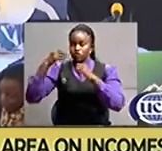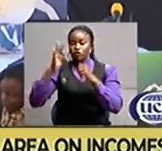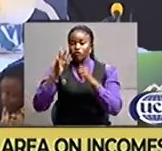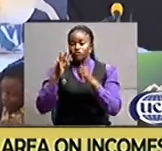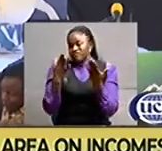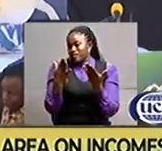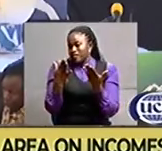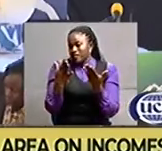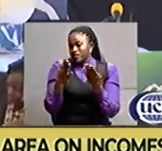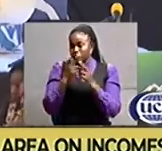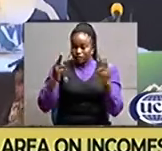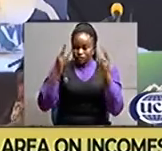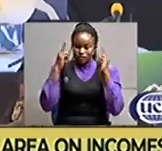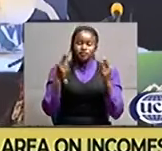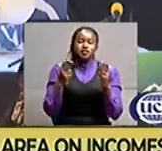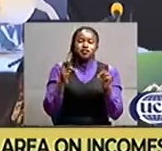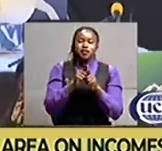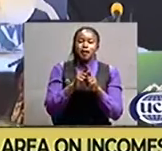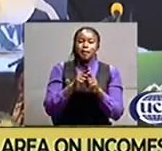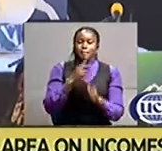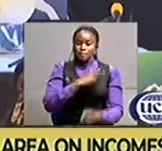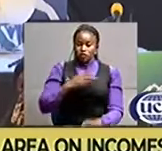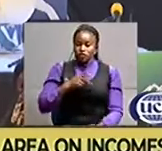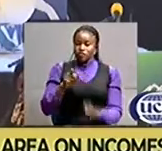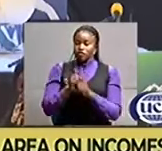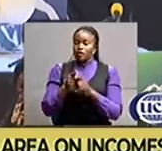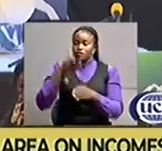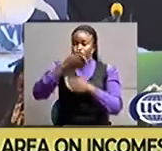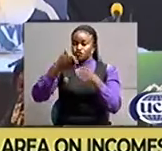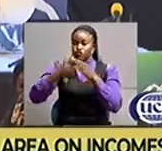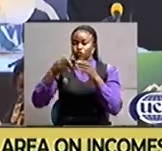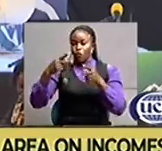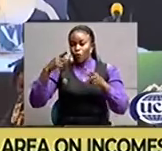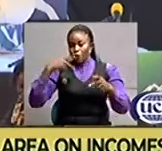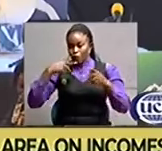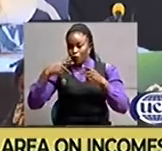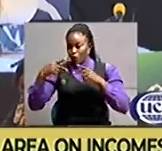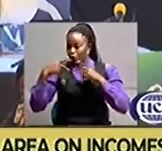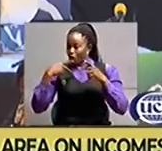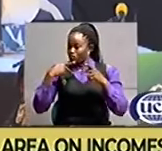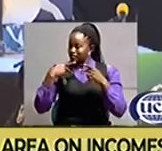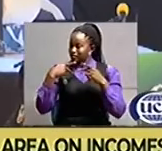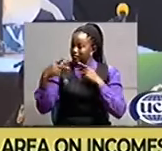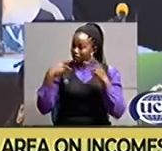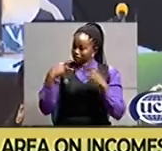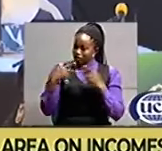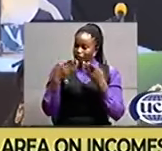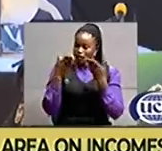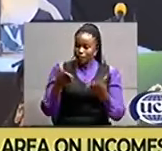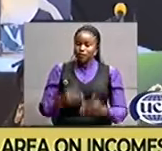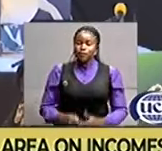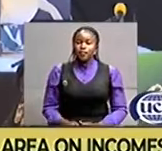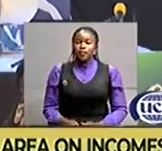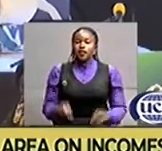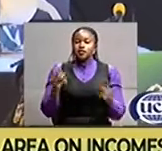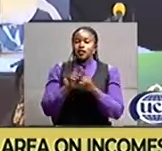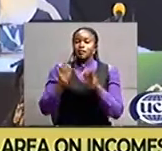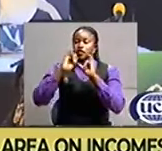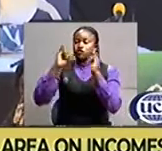for the establishment of a five-star hotel that includes a hotel training institute within the campus